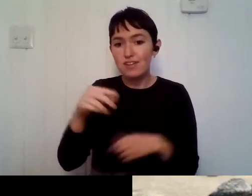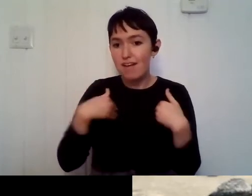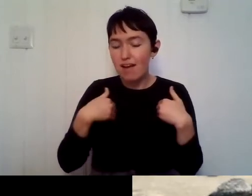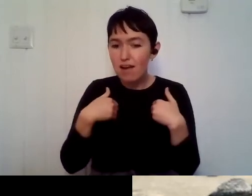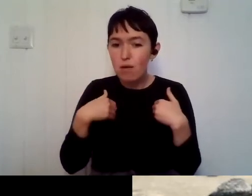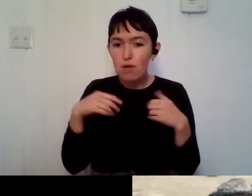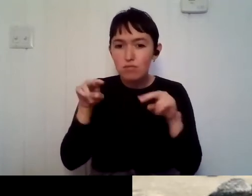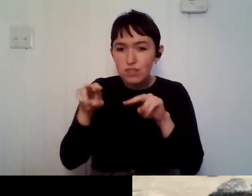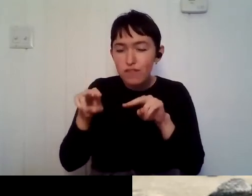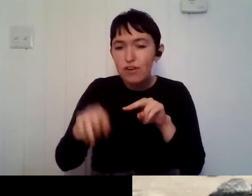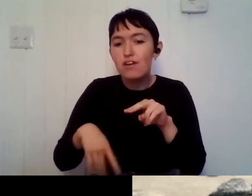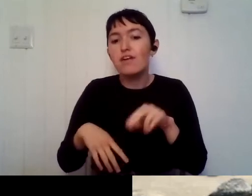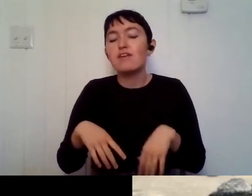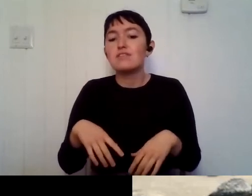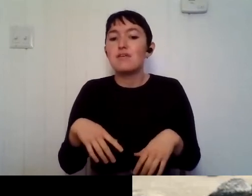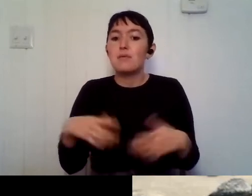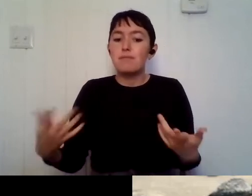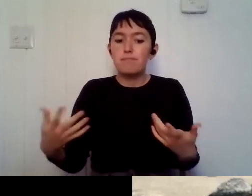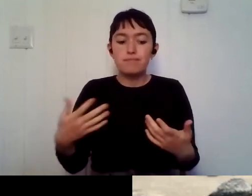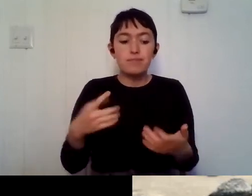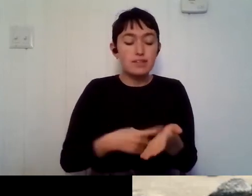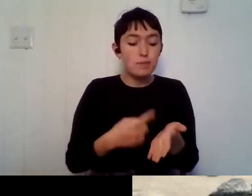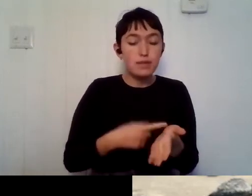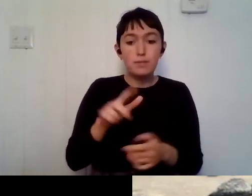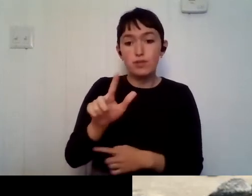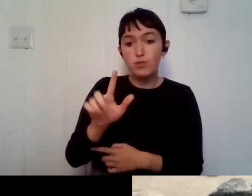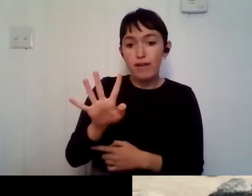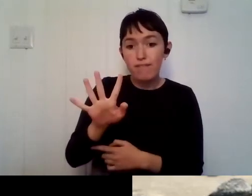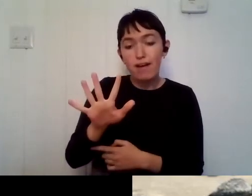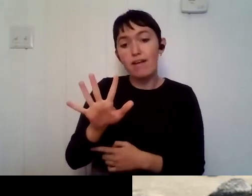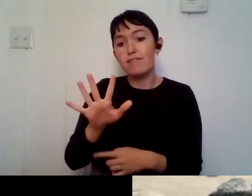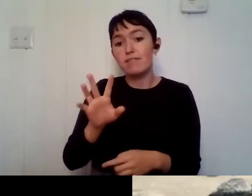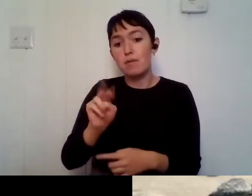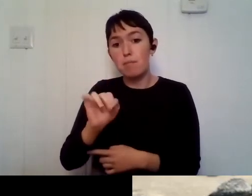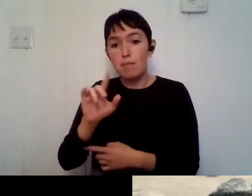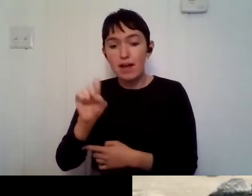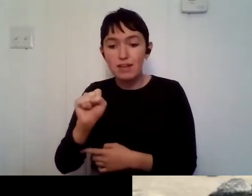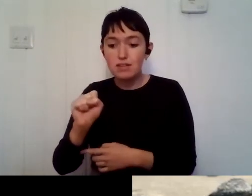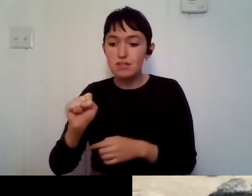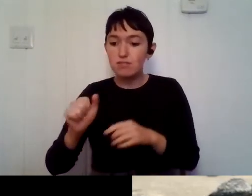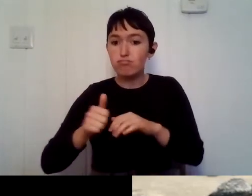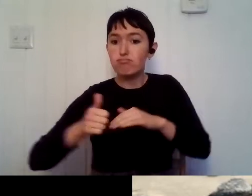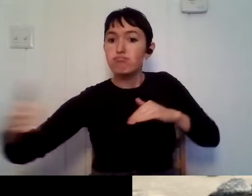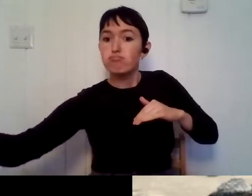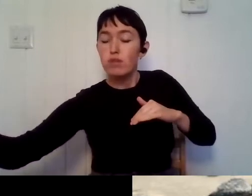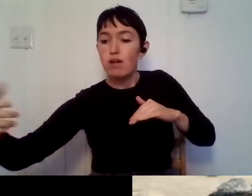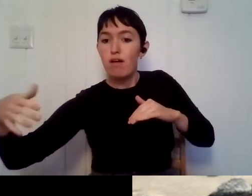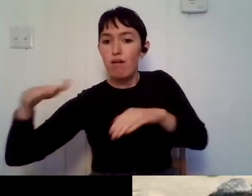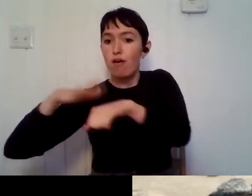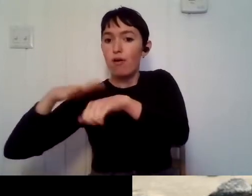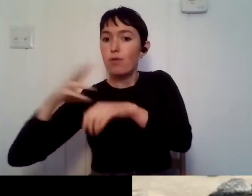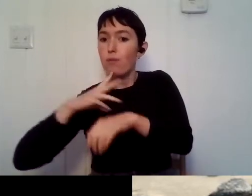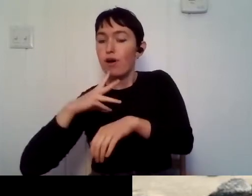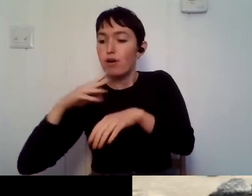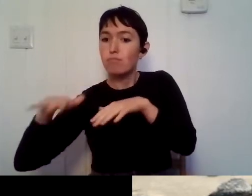to 25 miles offshore. Um, so I live on that boat for three weeks to three months at a time floating